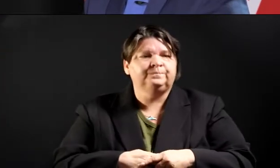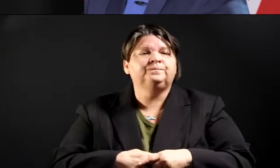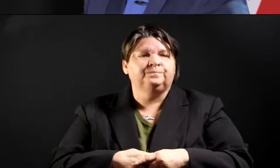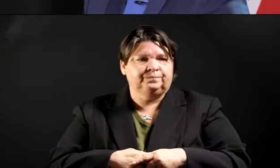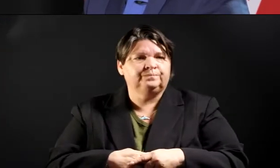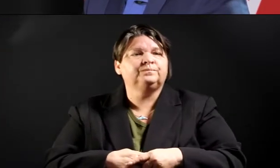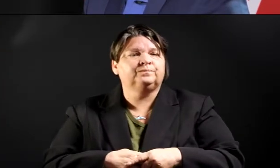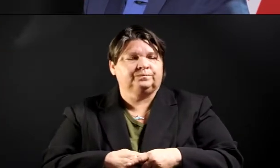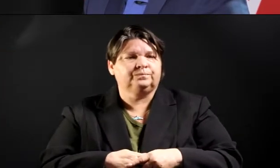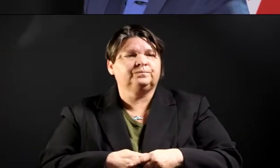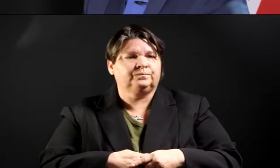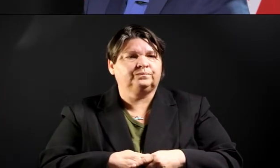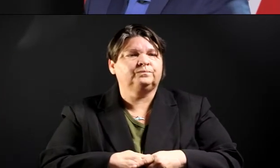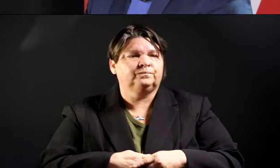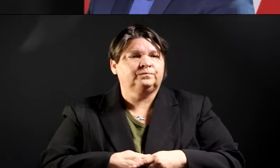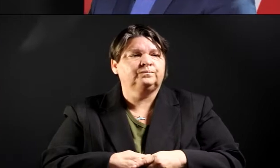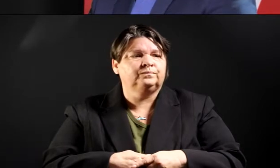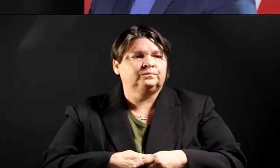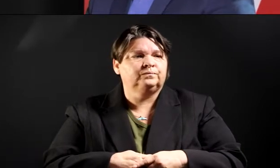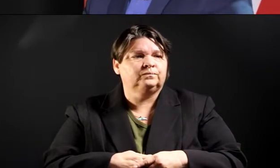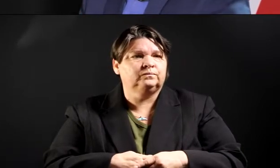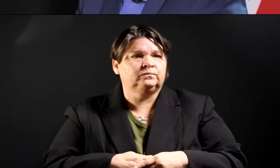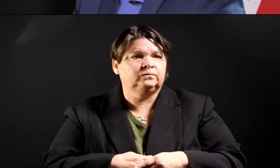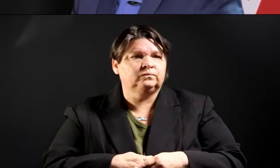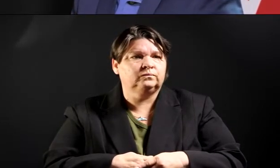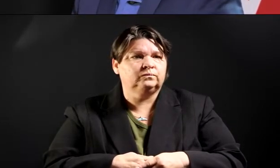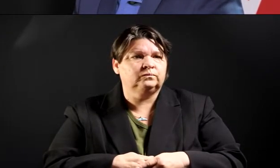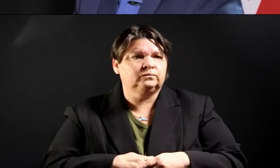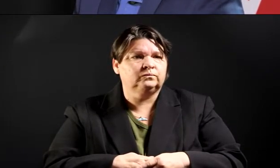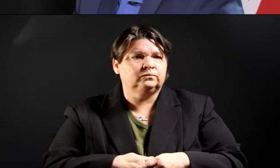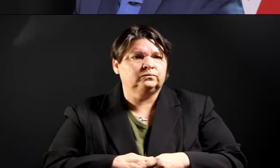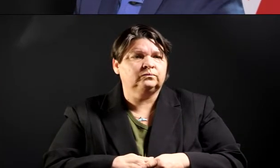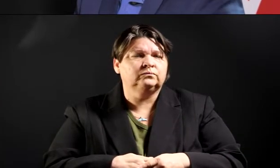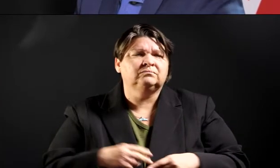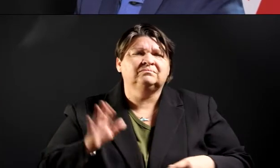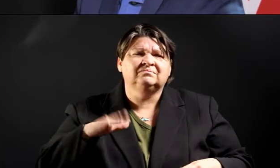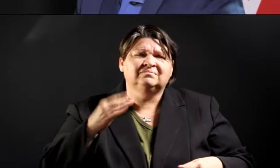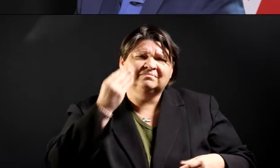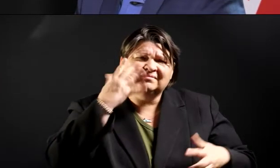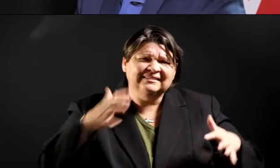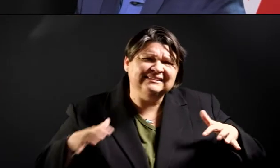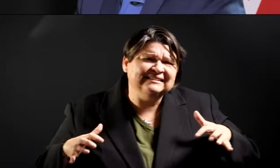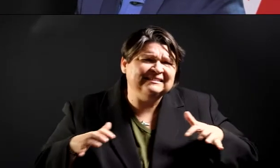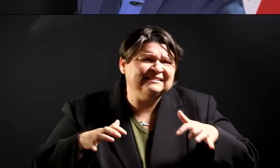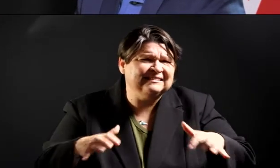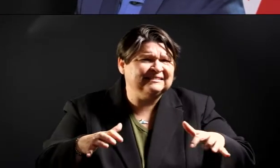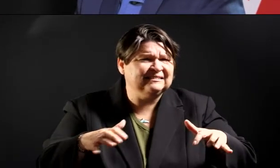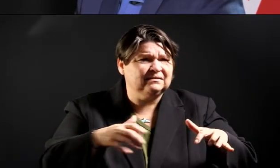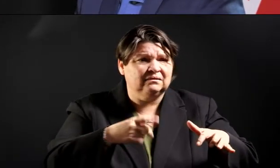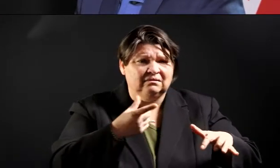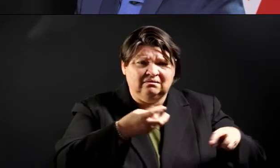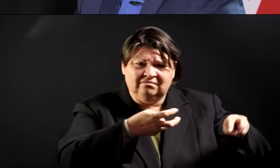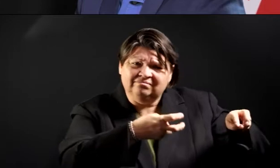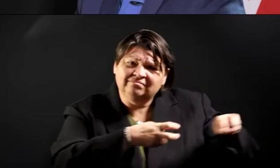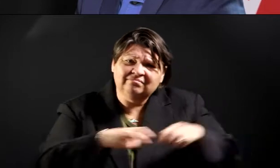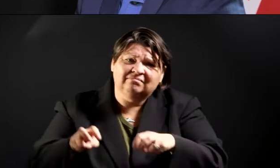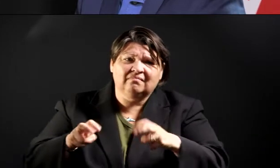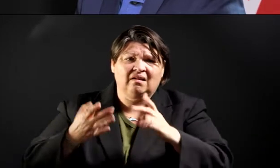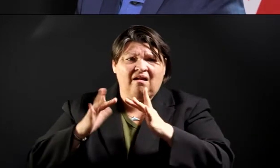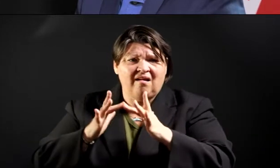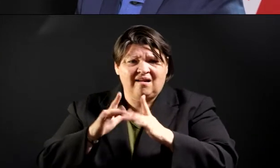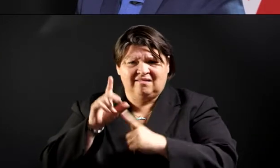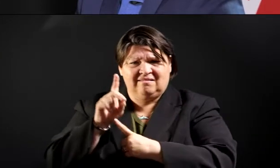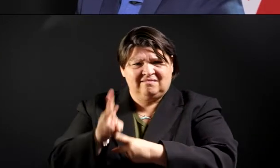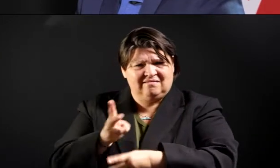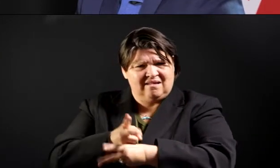care associates is that there are so many that they have moved online. They have moved to an online